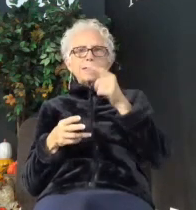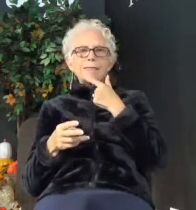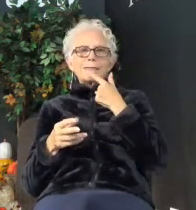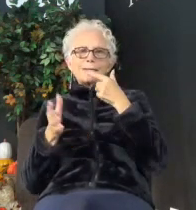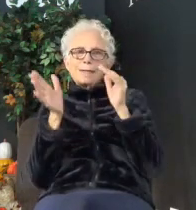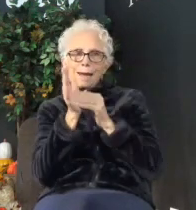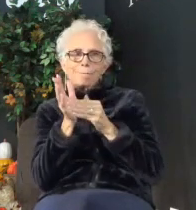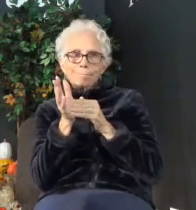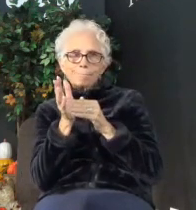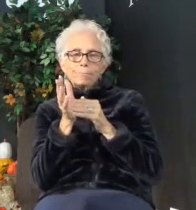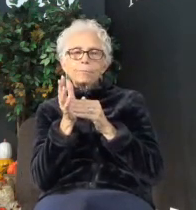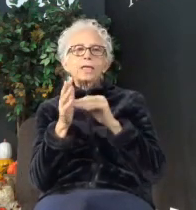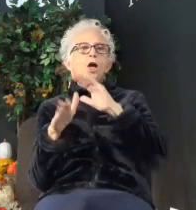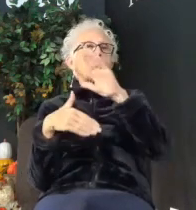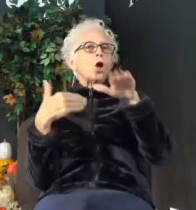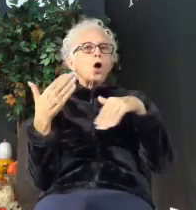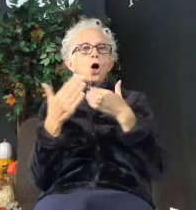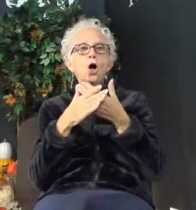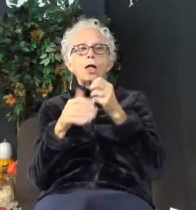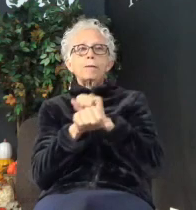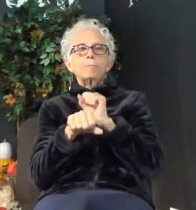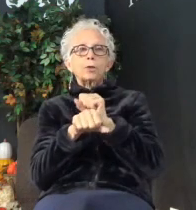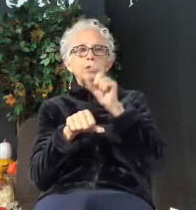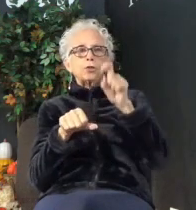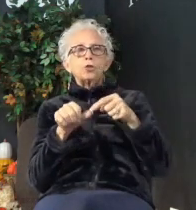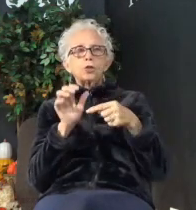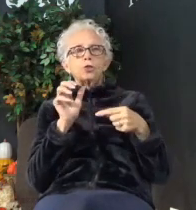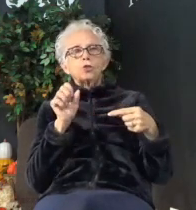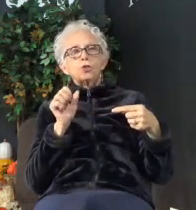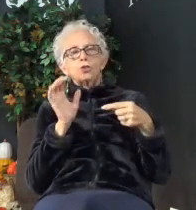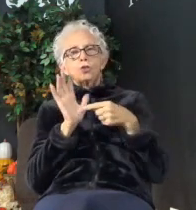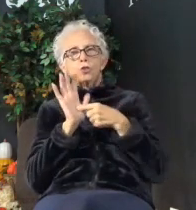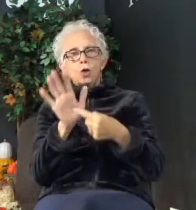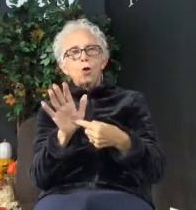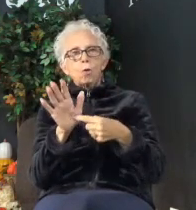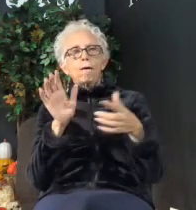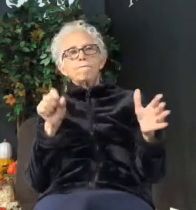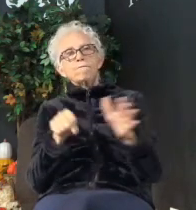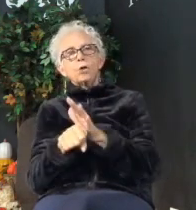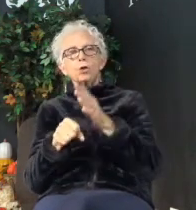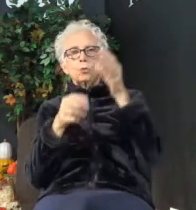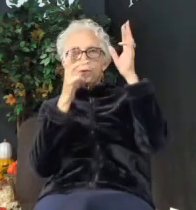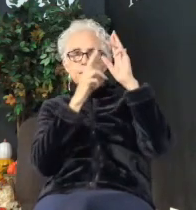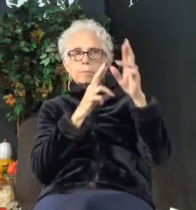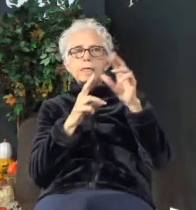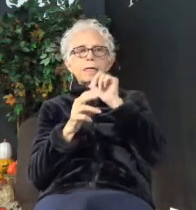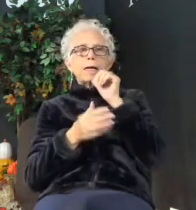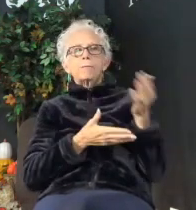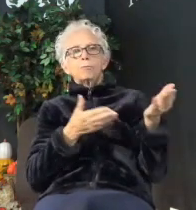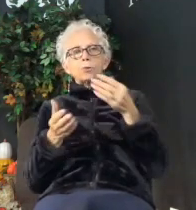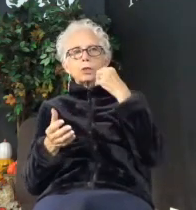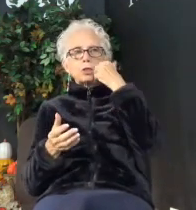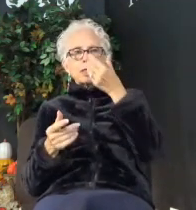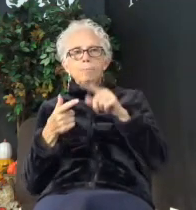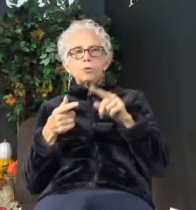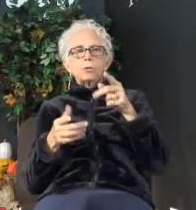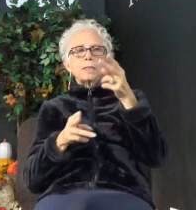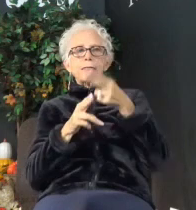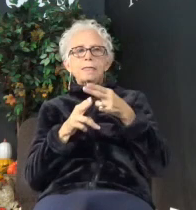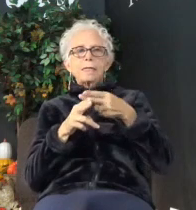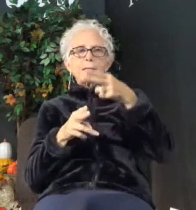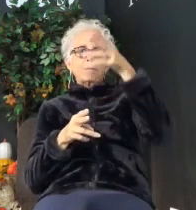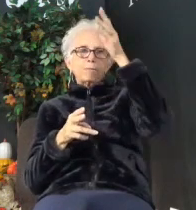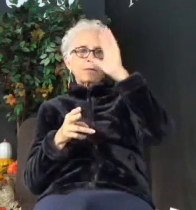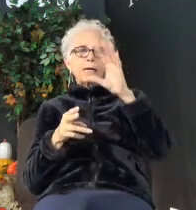All employees should show full respect to their employers, so they will not bring shame to the name of God and his teachings.